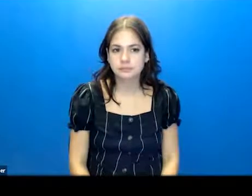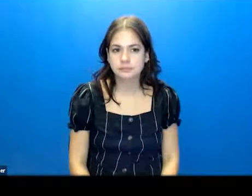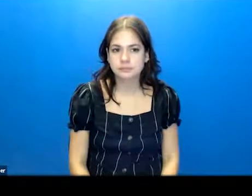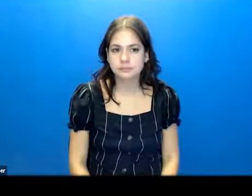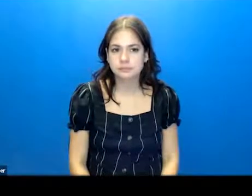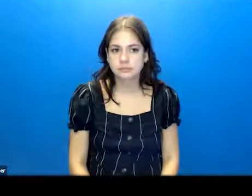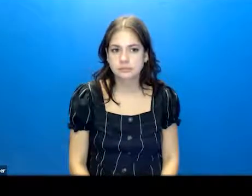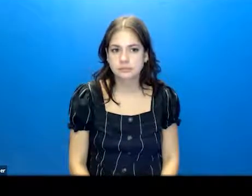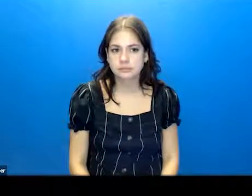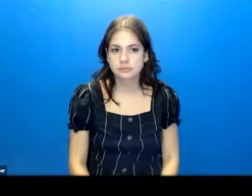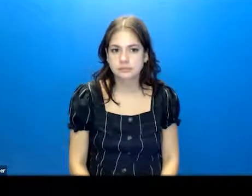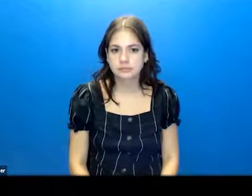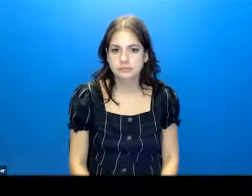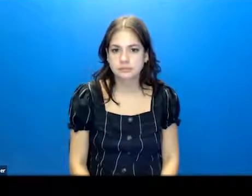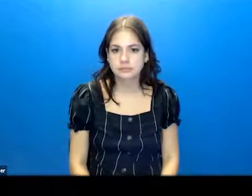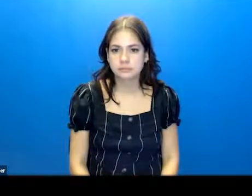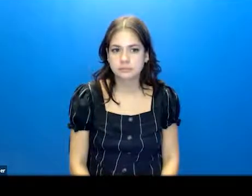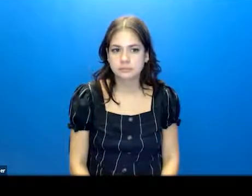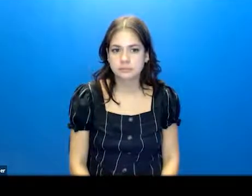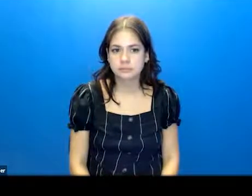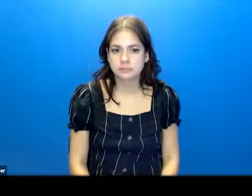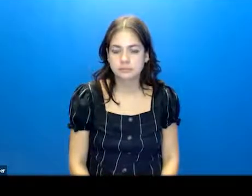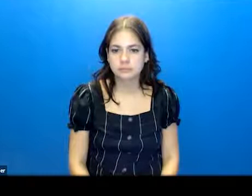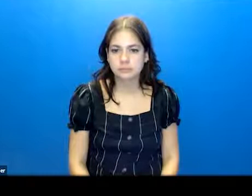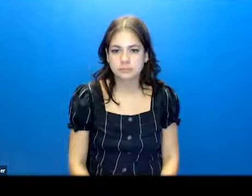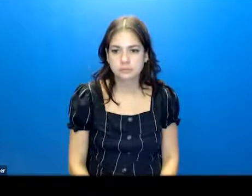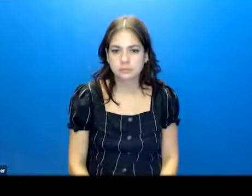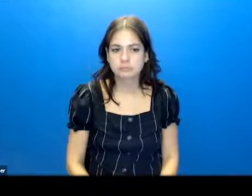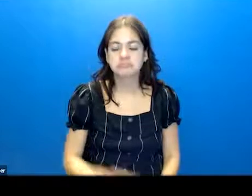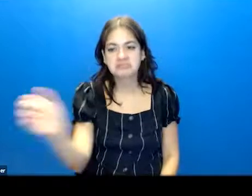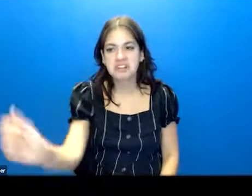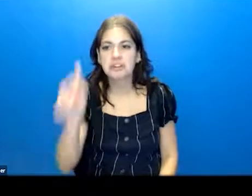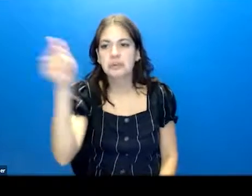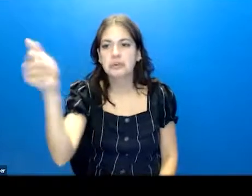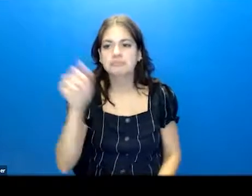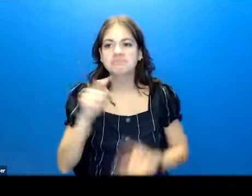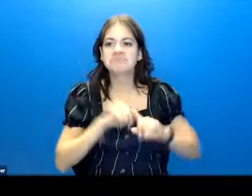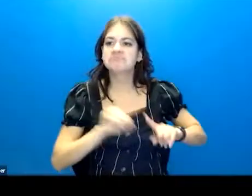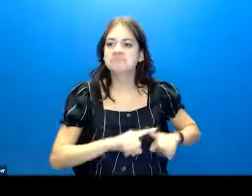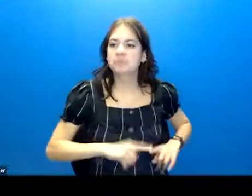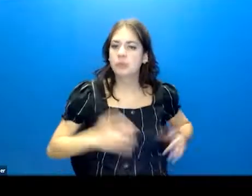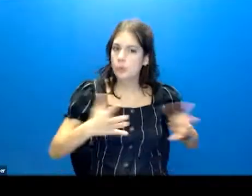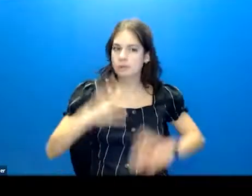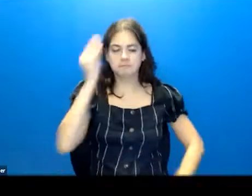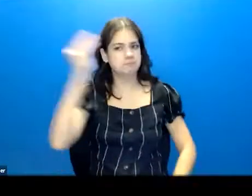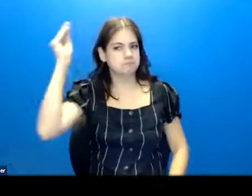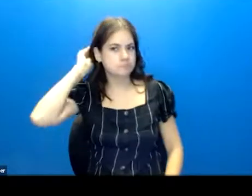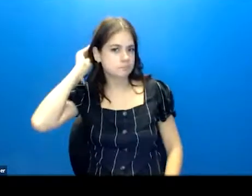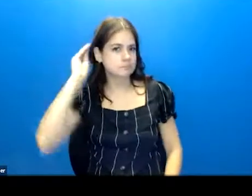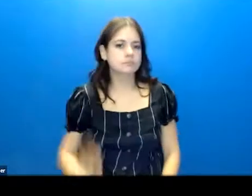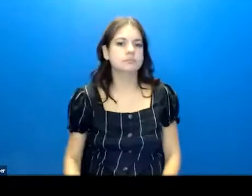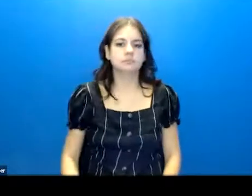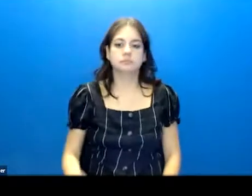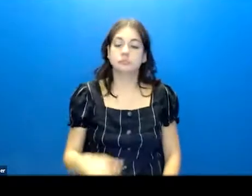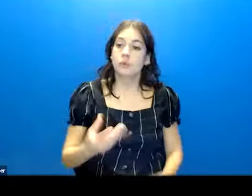Okay. So now let's start talking about a few other differences that we want to keep in mind. So